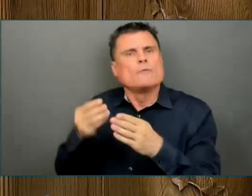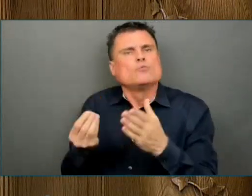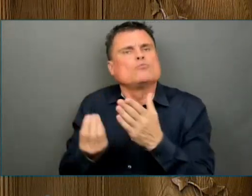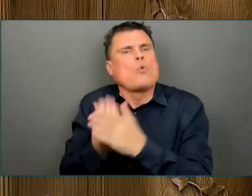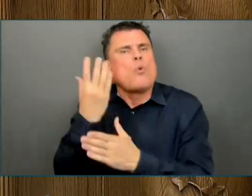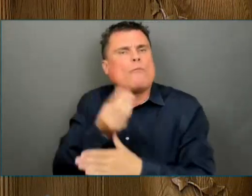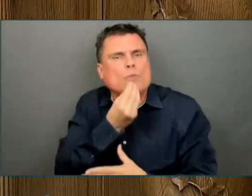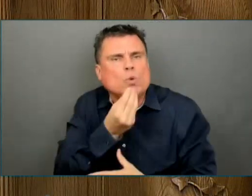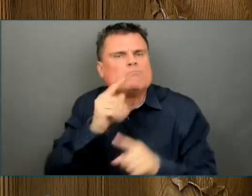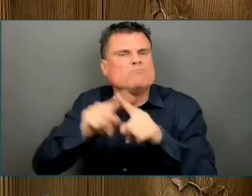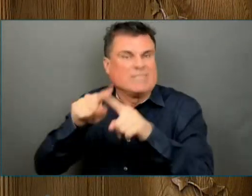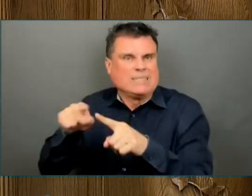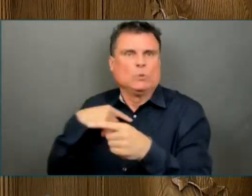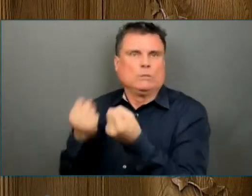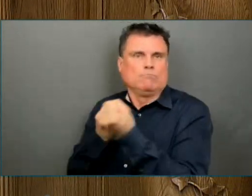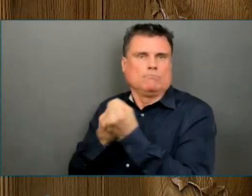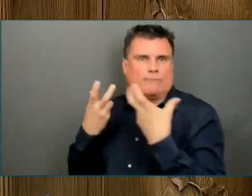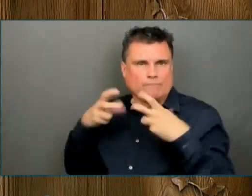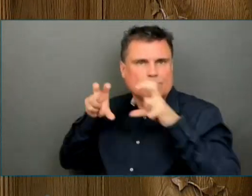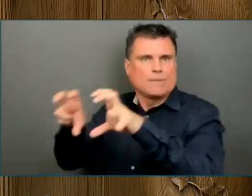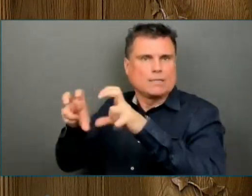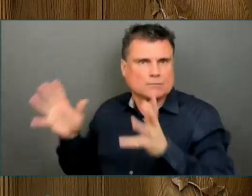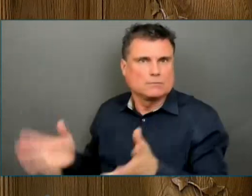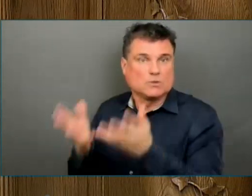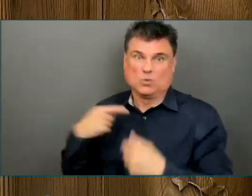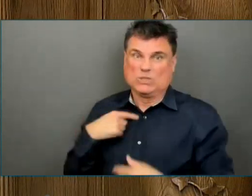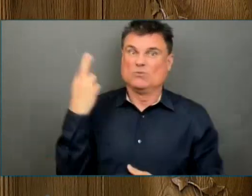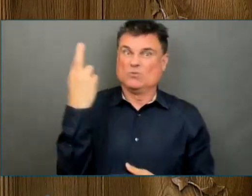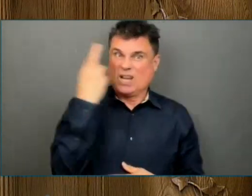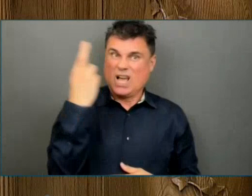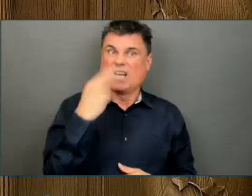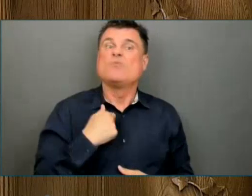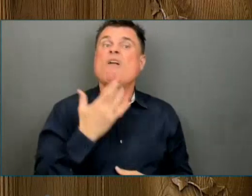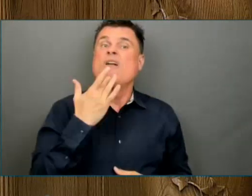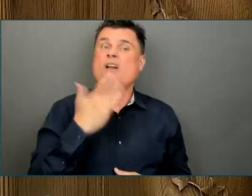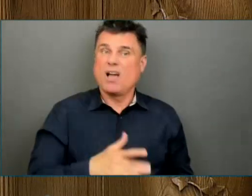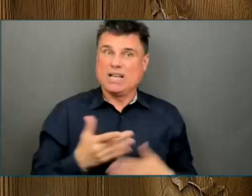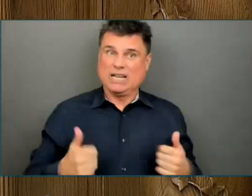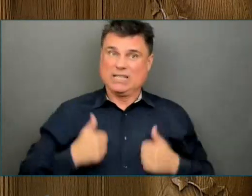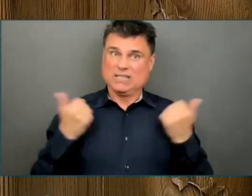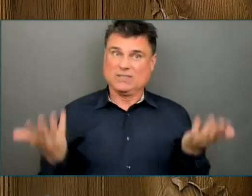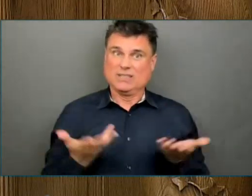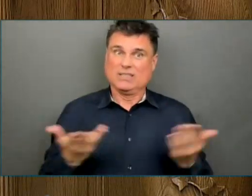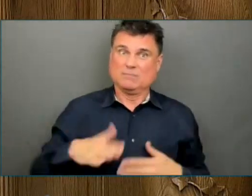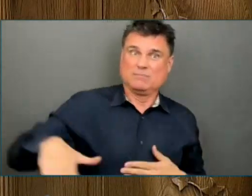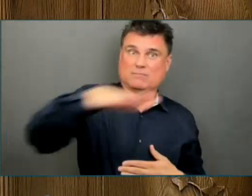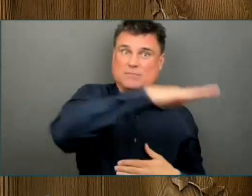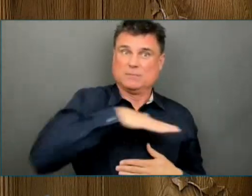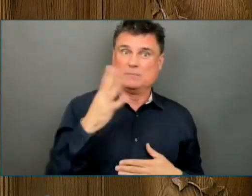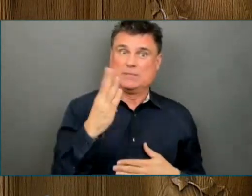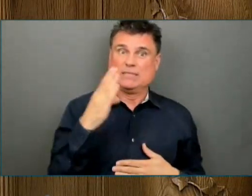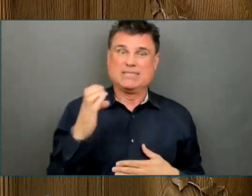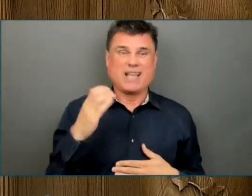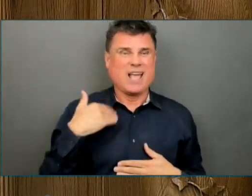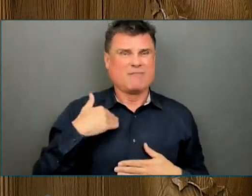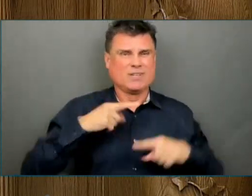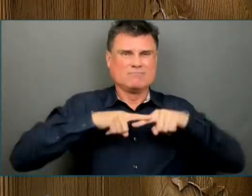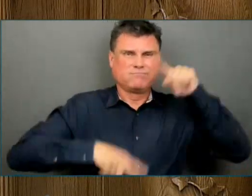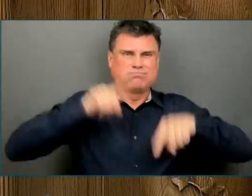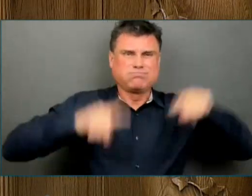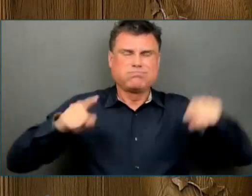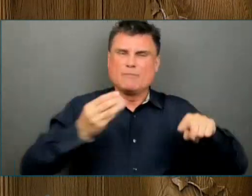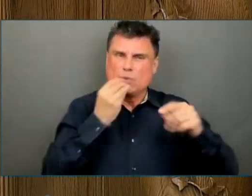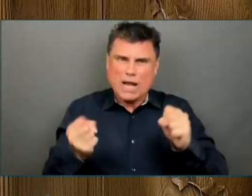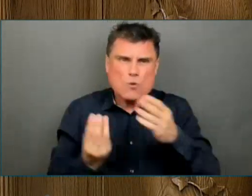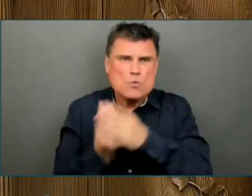place of such natural abundance. From Okanagan cherries to wild Pacific salmon, there has never been a better time to